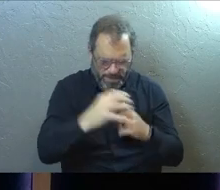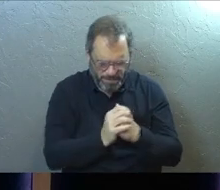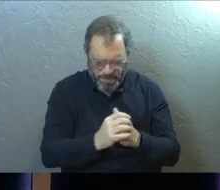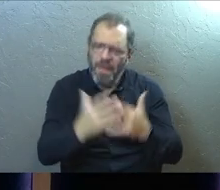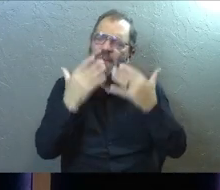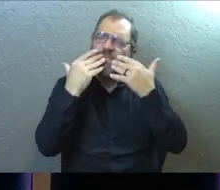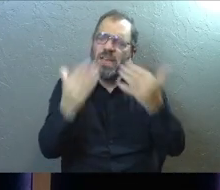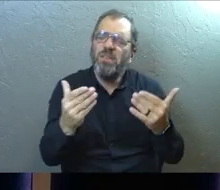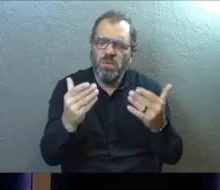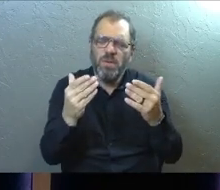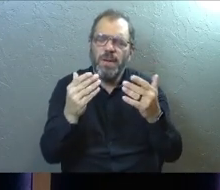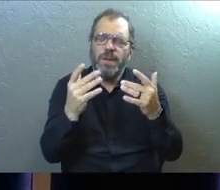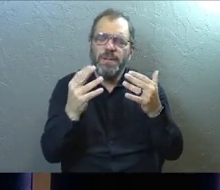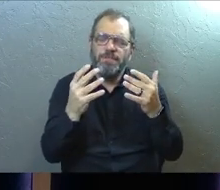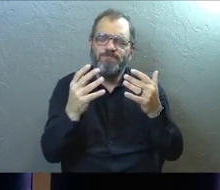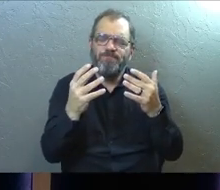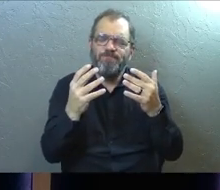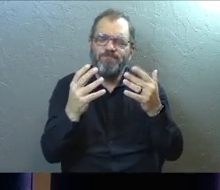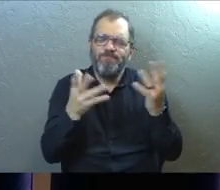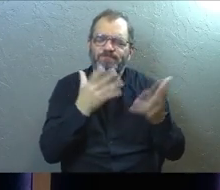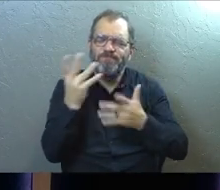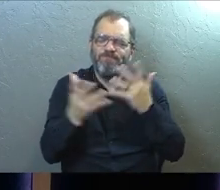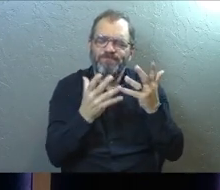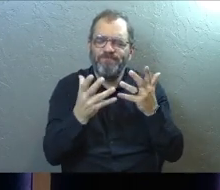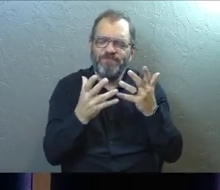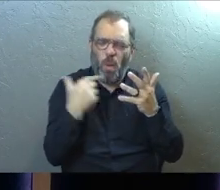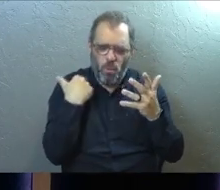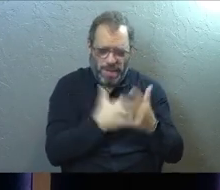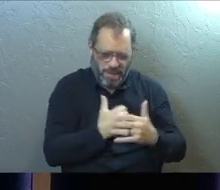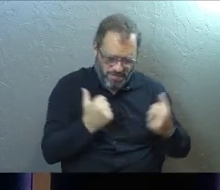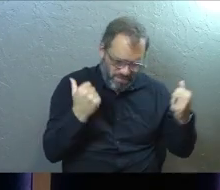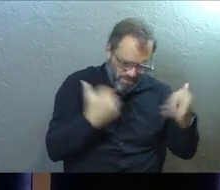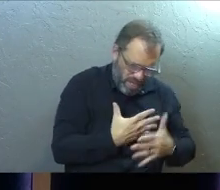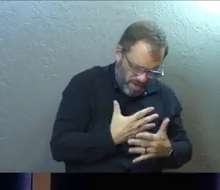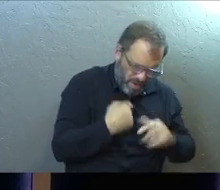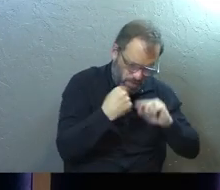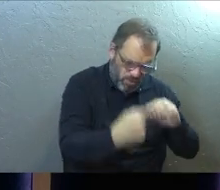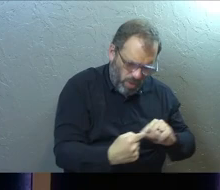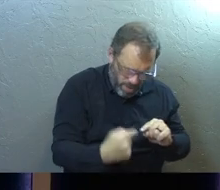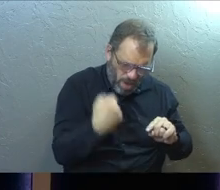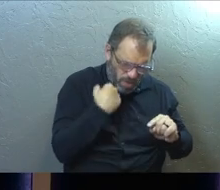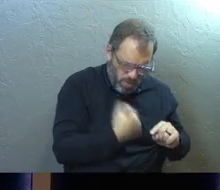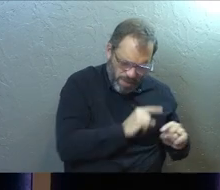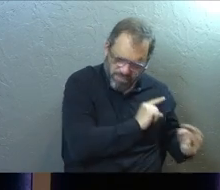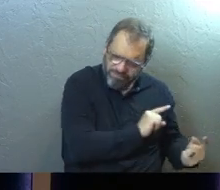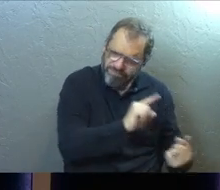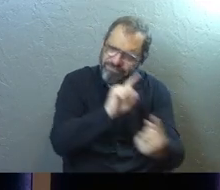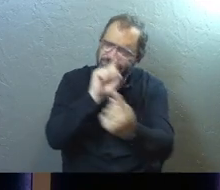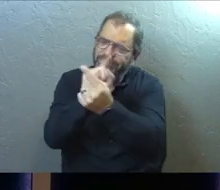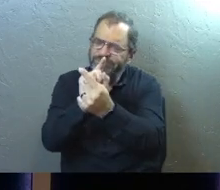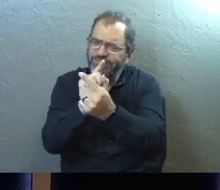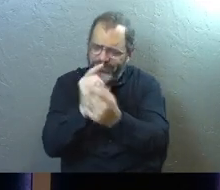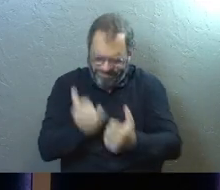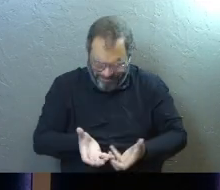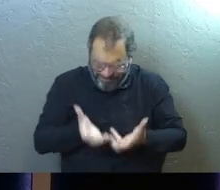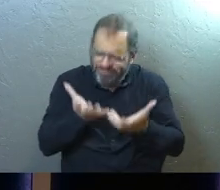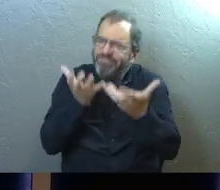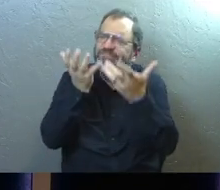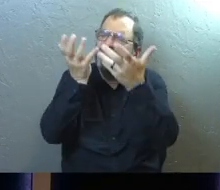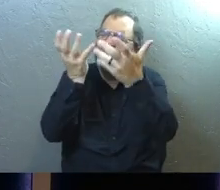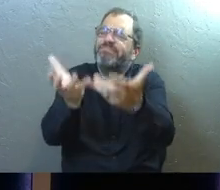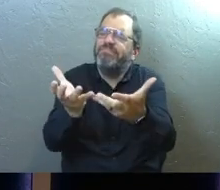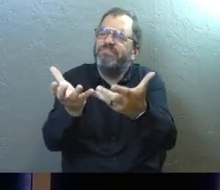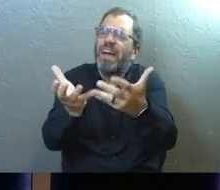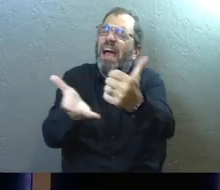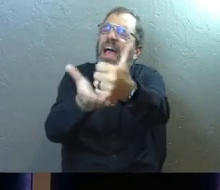that. And I thank you that when we are afraid, when we do struggle, that we can come before you and we can lay it at your feet and